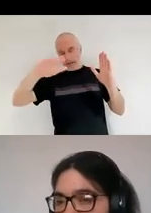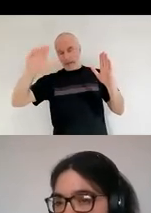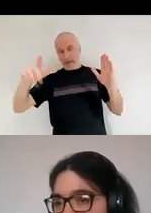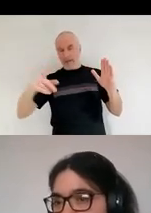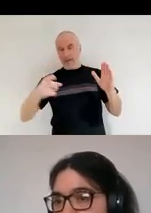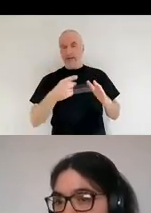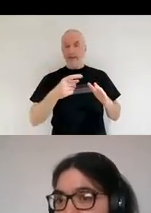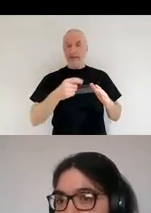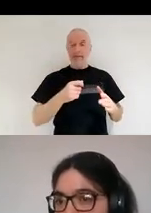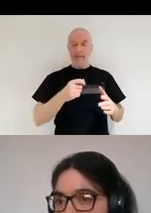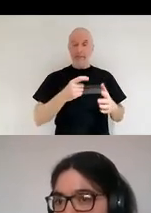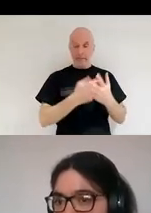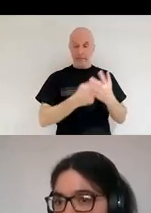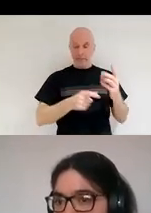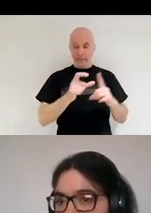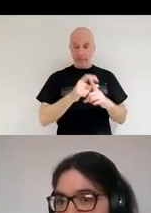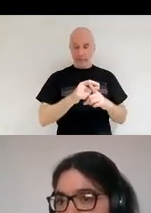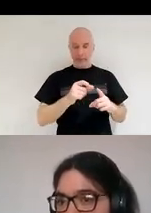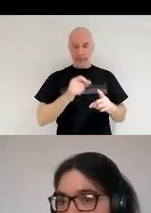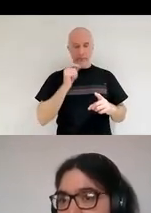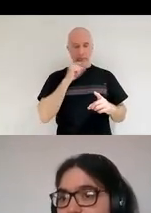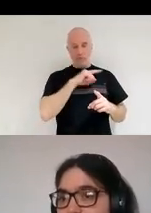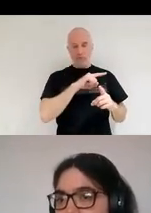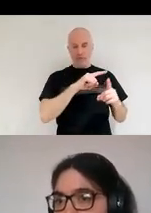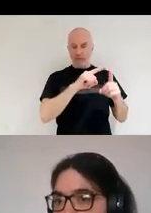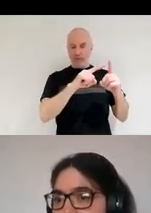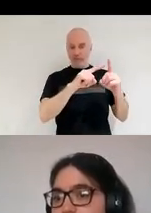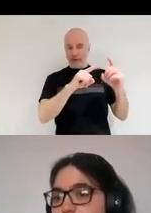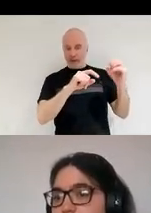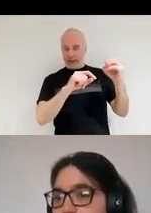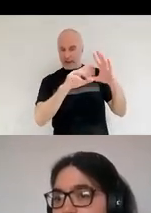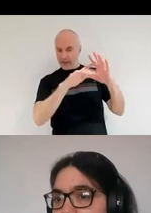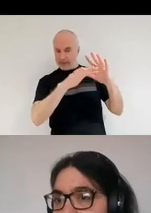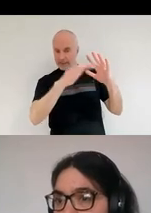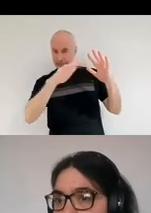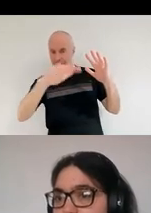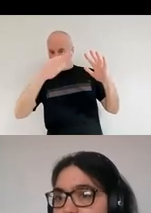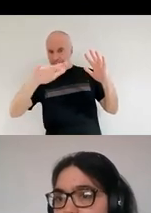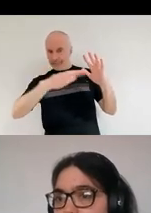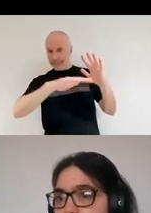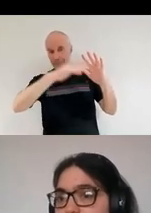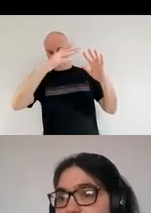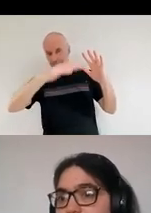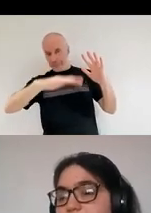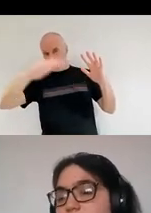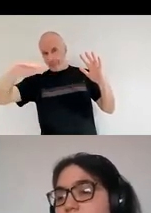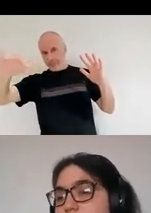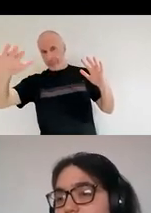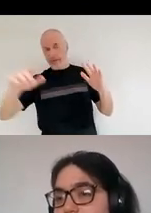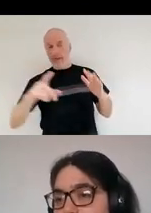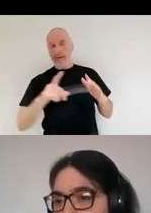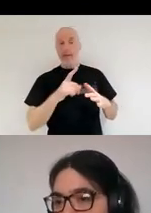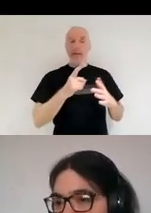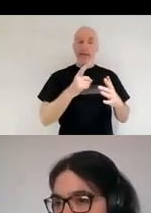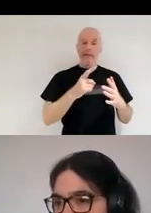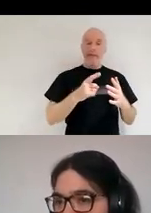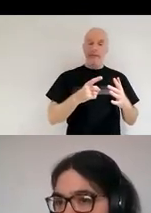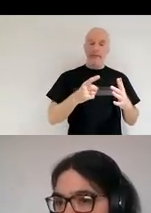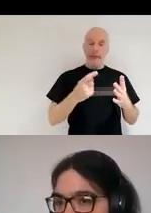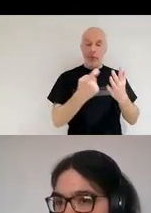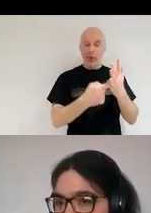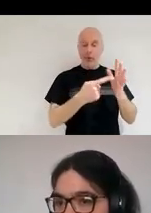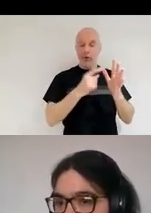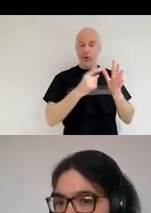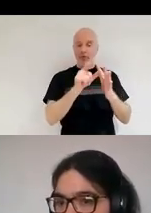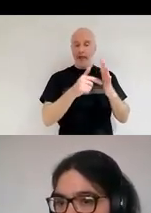red light, they have a larger wavelength. So things like in the infrared and in radio, they don't tend to interact